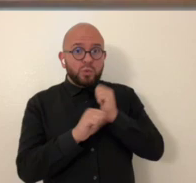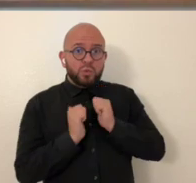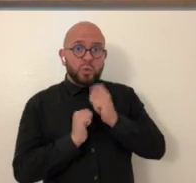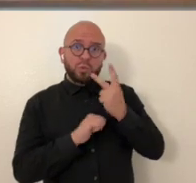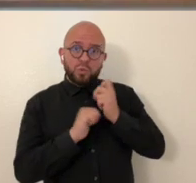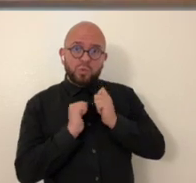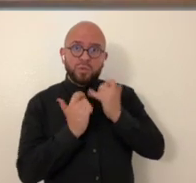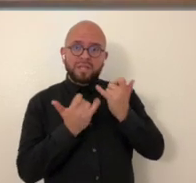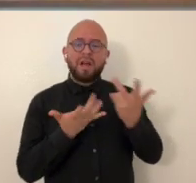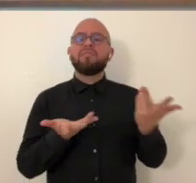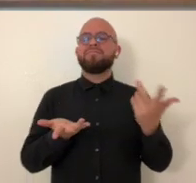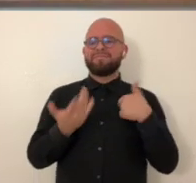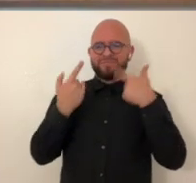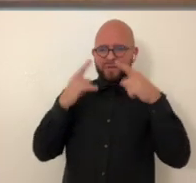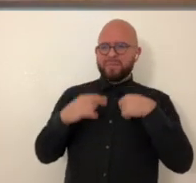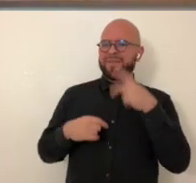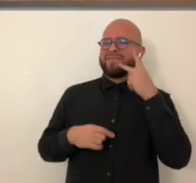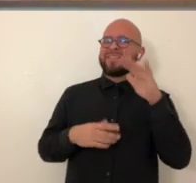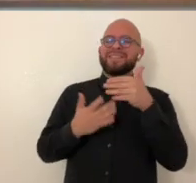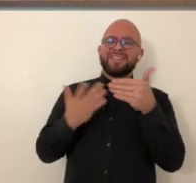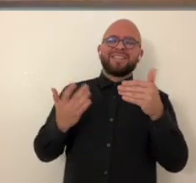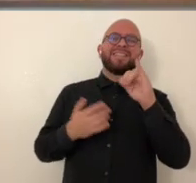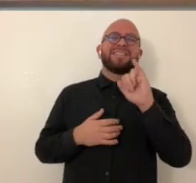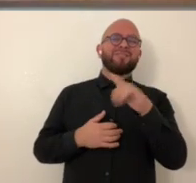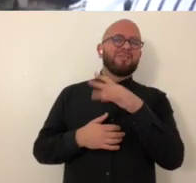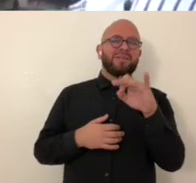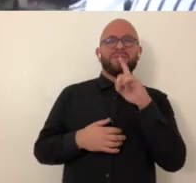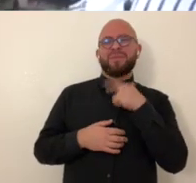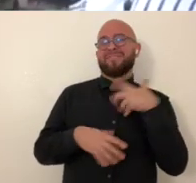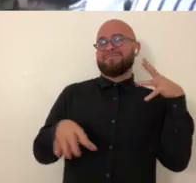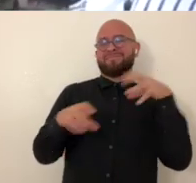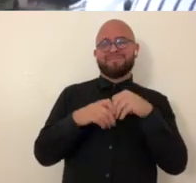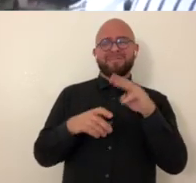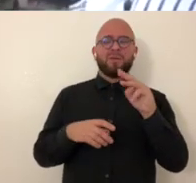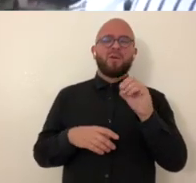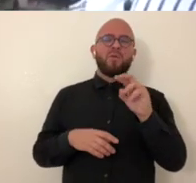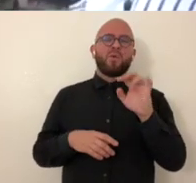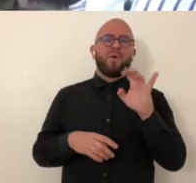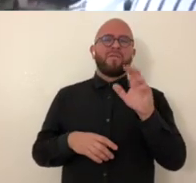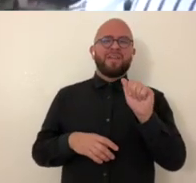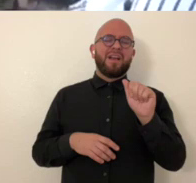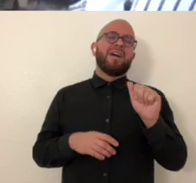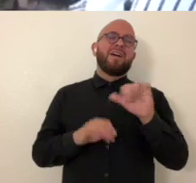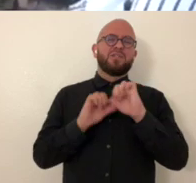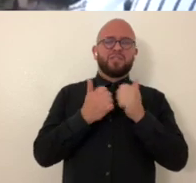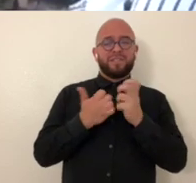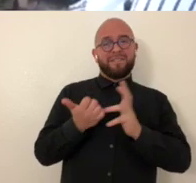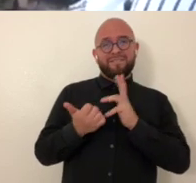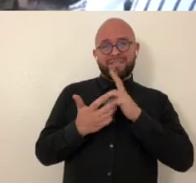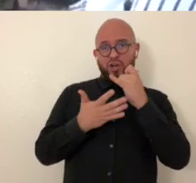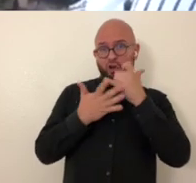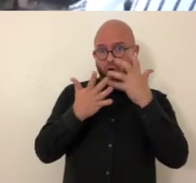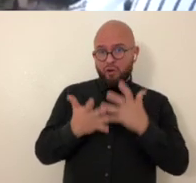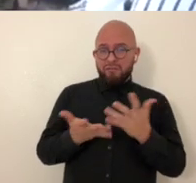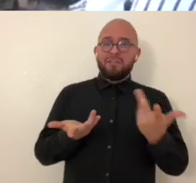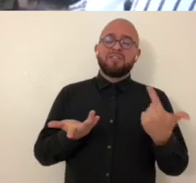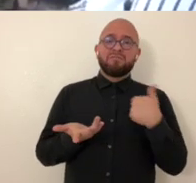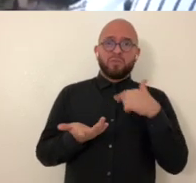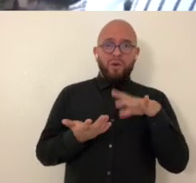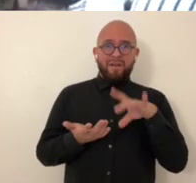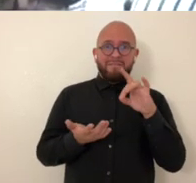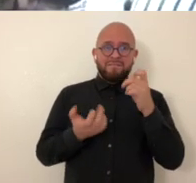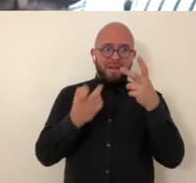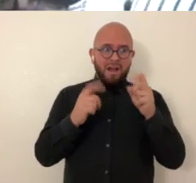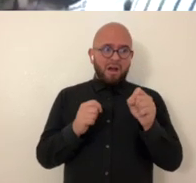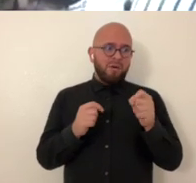you've worked with me before for one show so two shows two shows now on instagram and i'd also i've been active